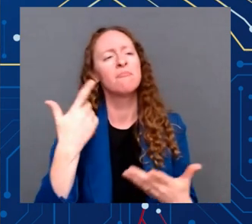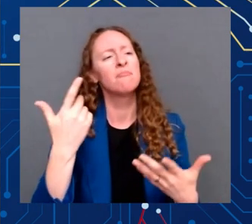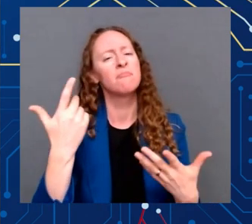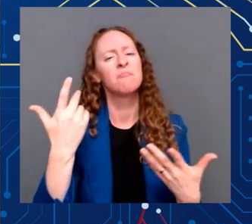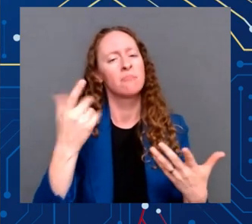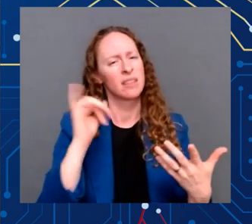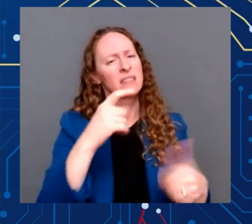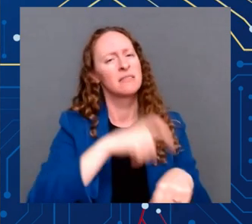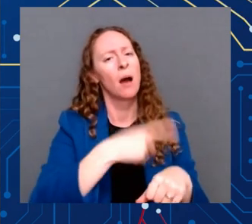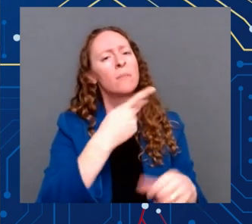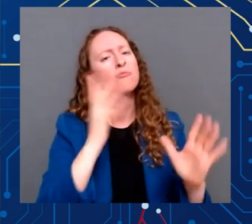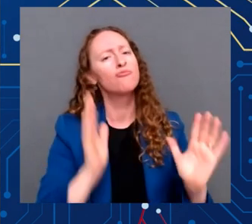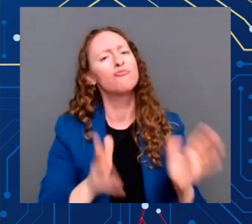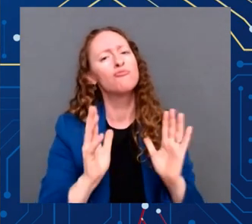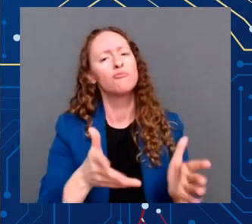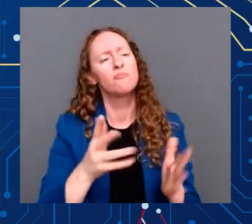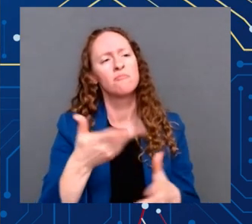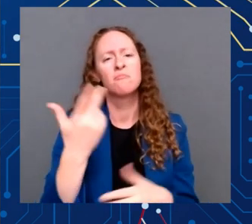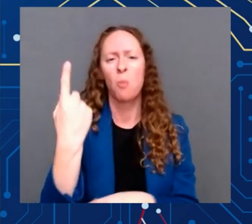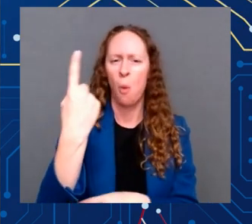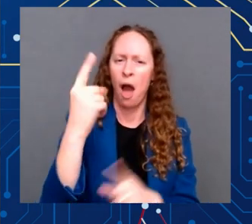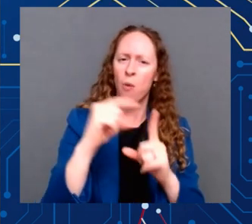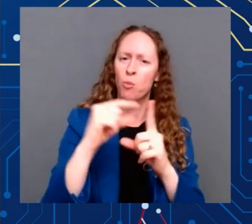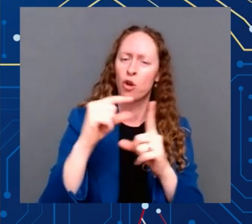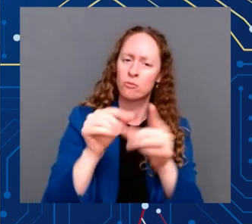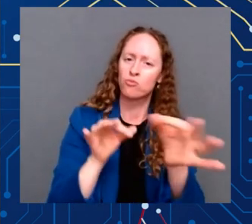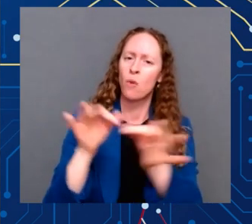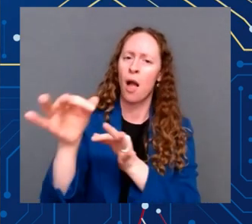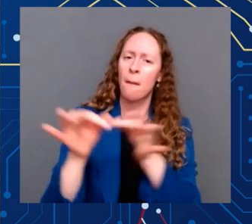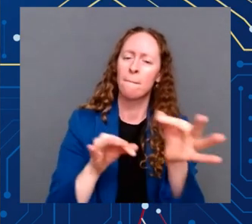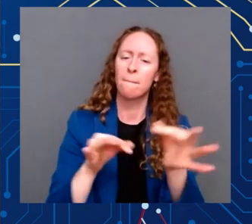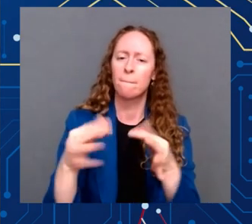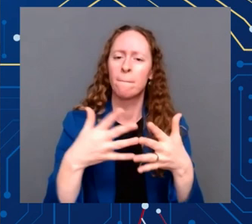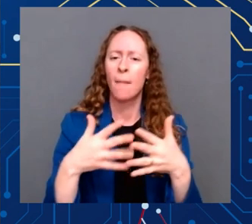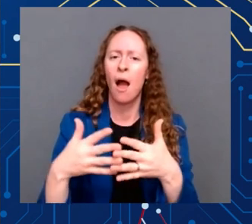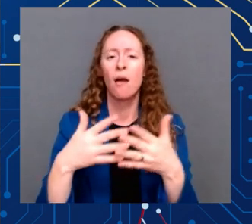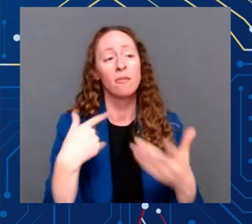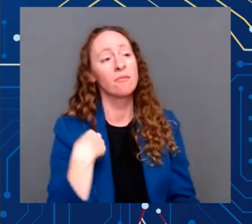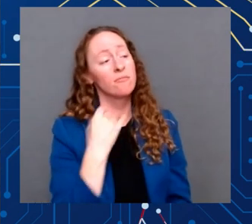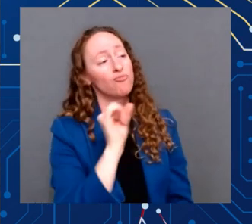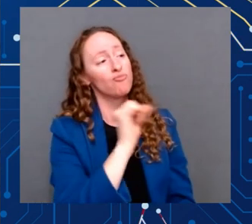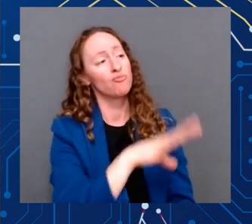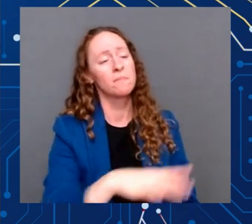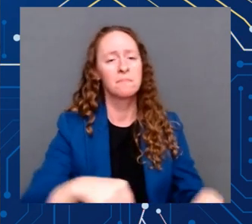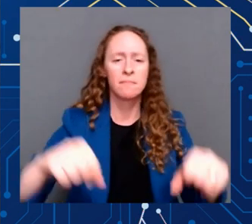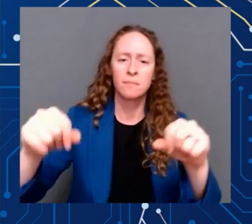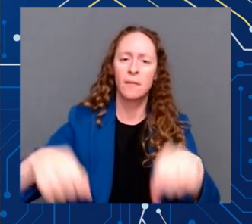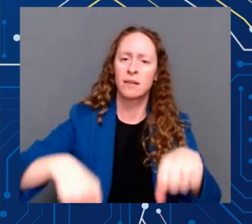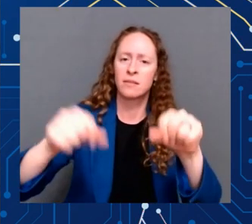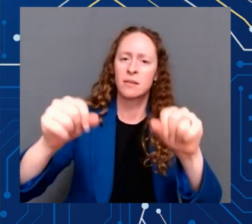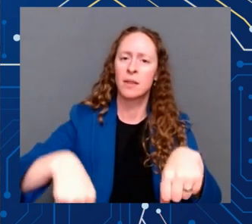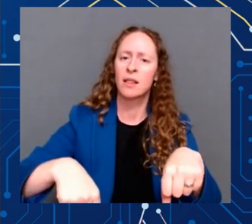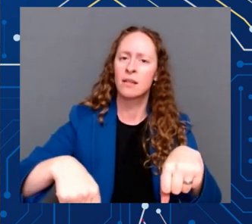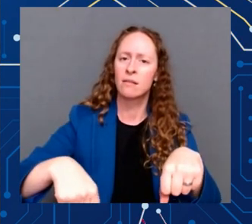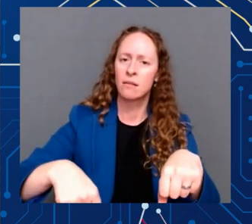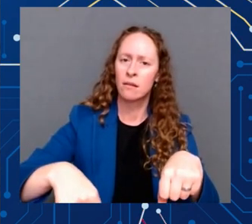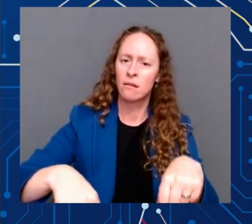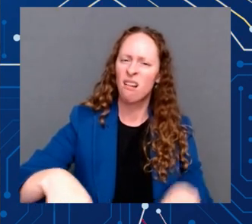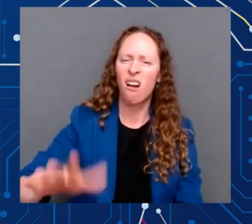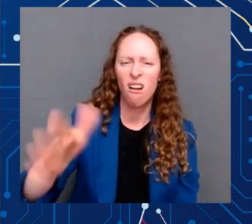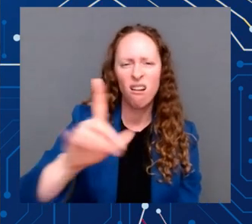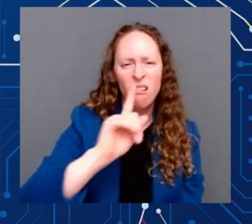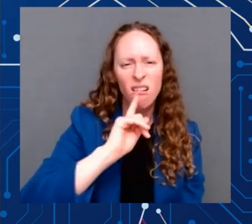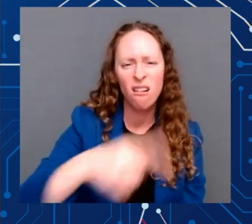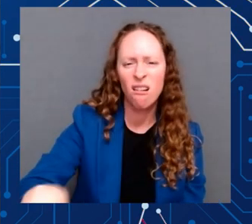do it in one word. And I mean it. Possibilities. In America, everything is possible. We believe